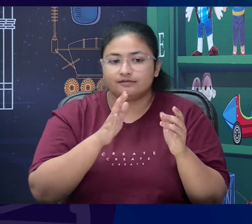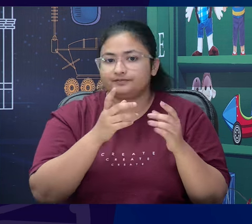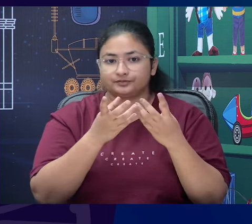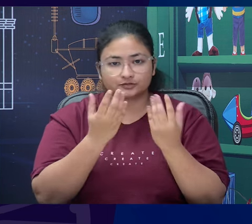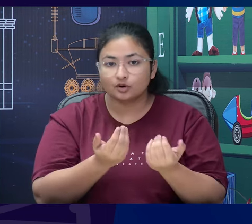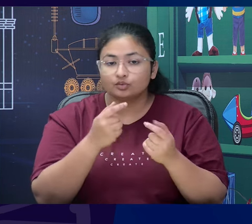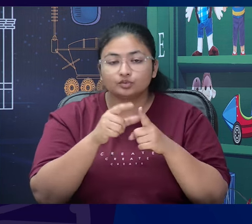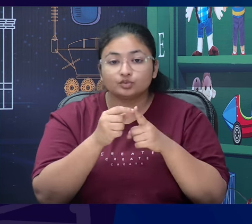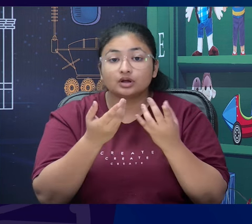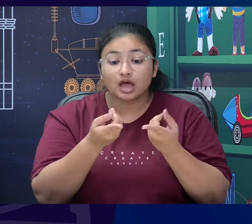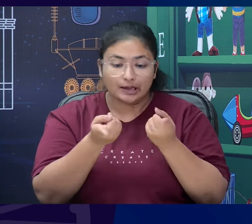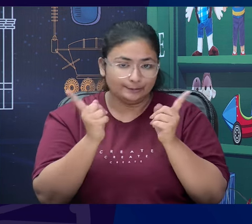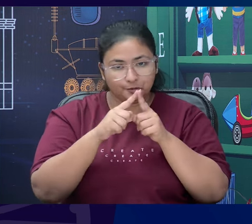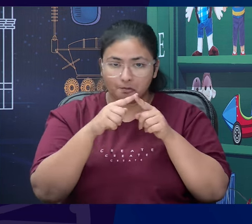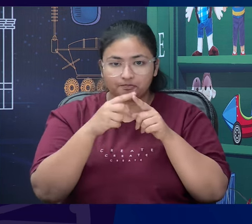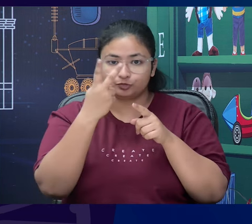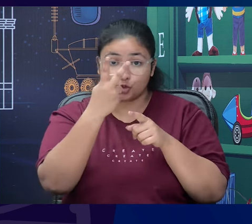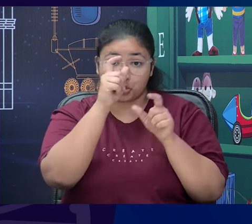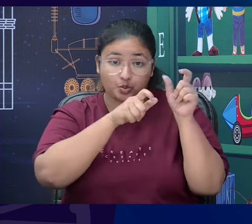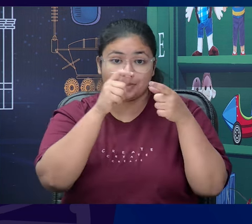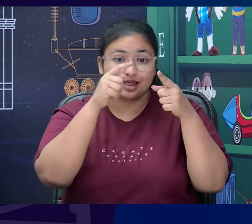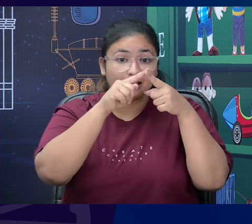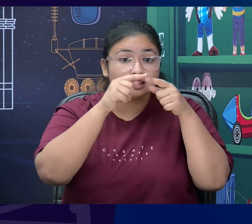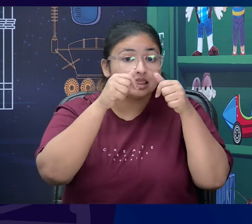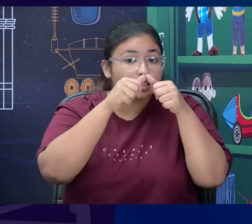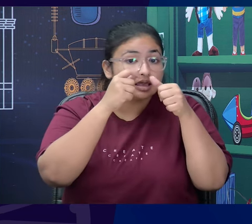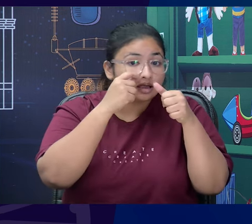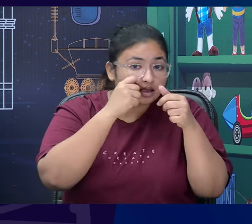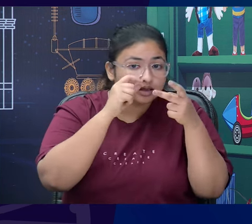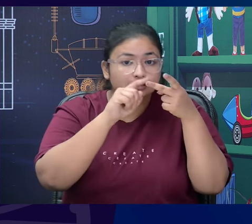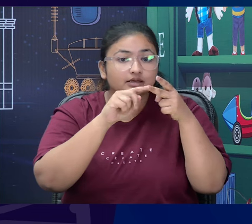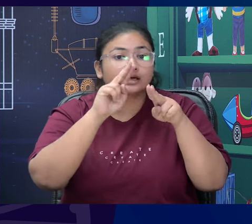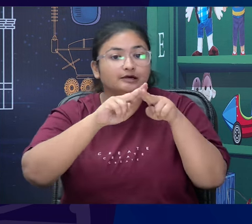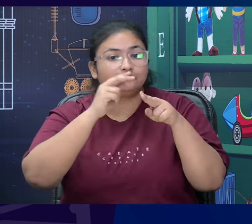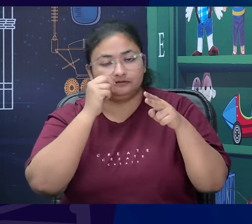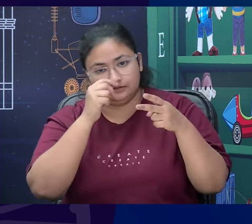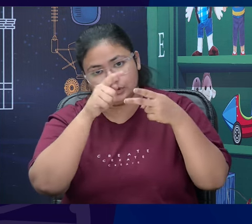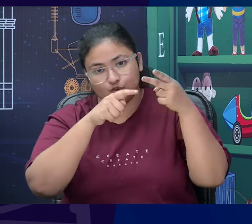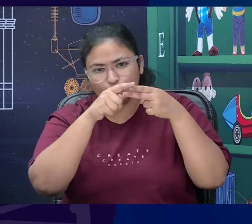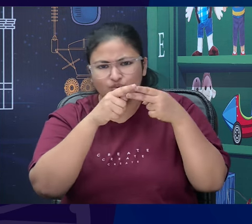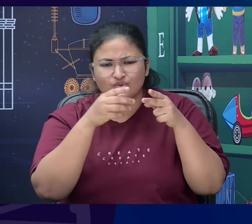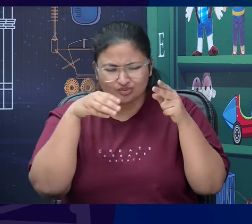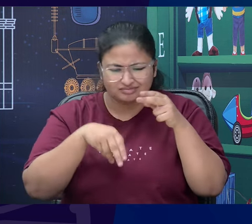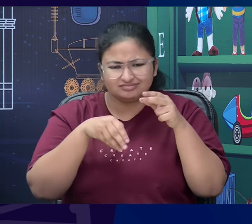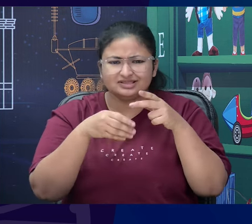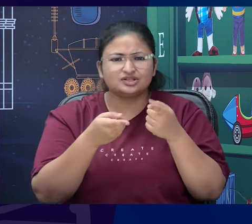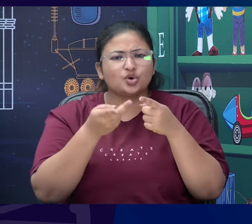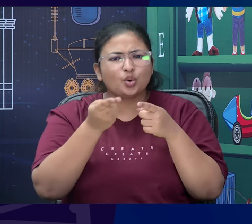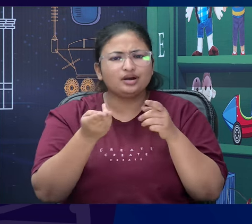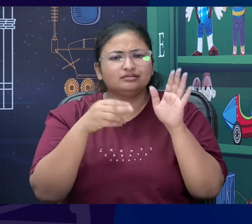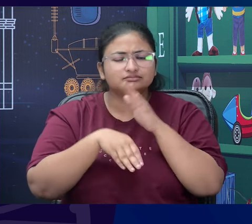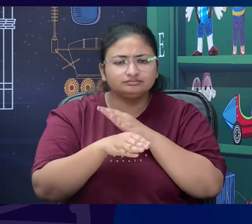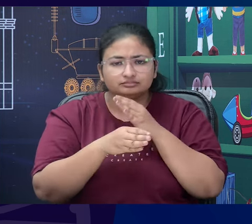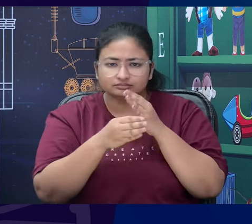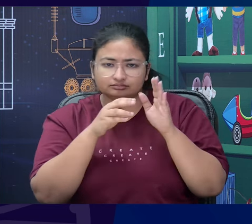the room. till now they were walking down the corridor of that cheap hotel room in France, but as they